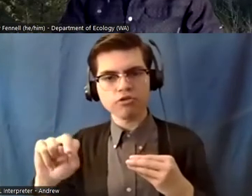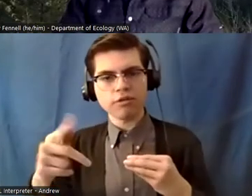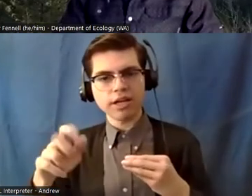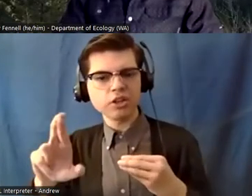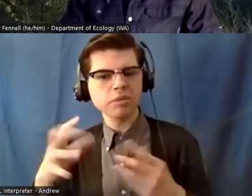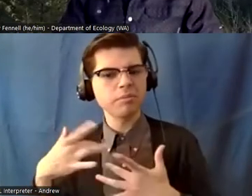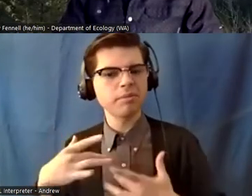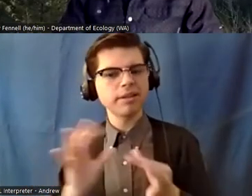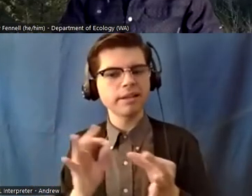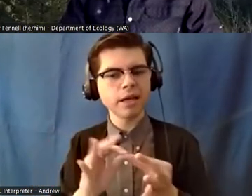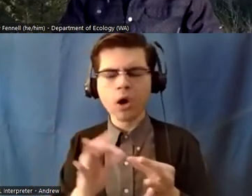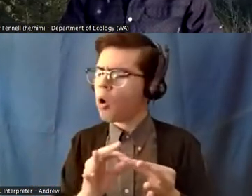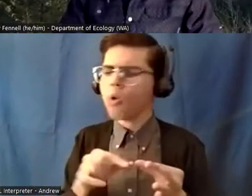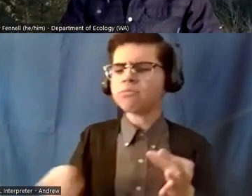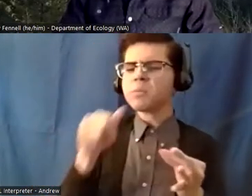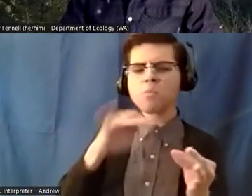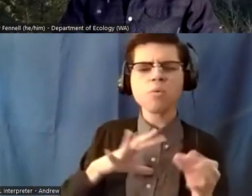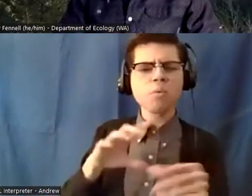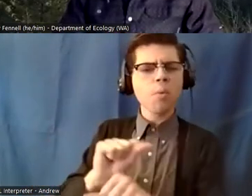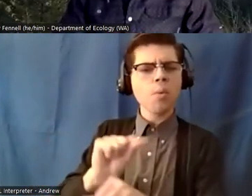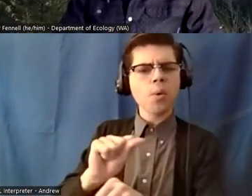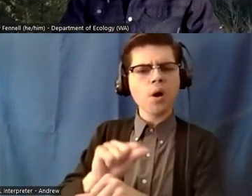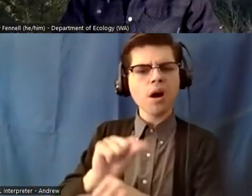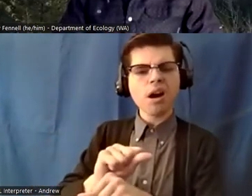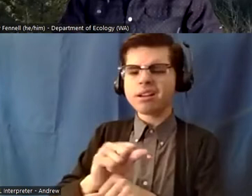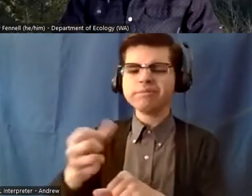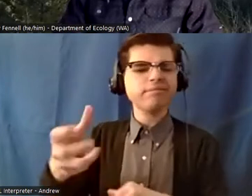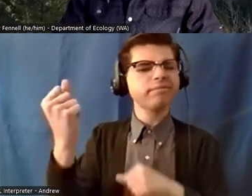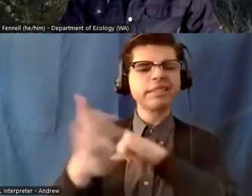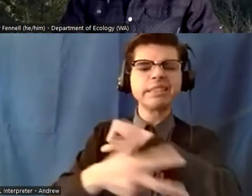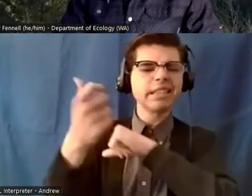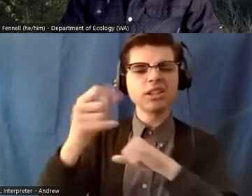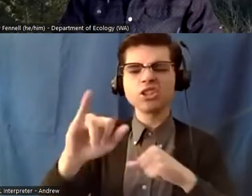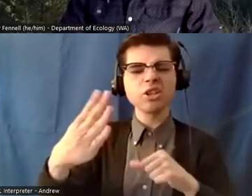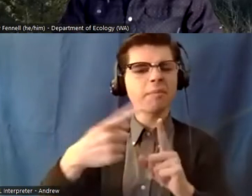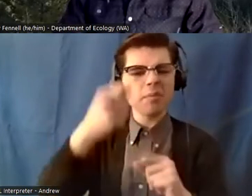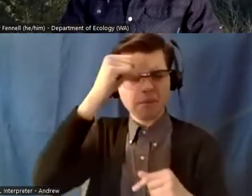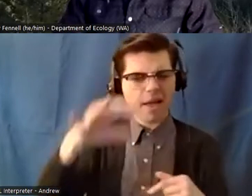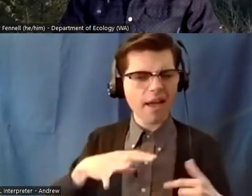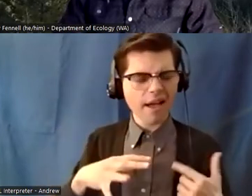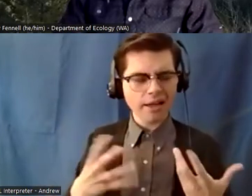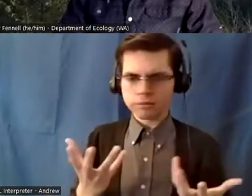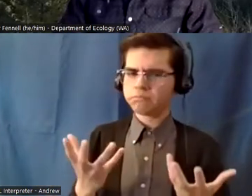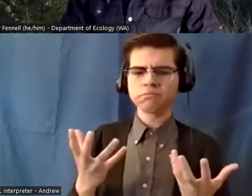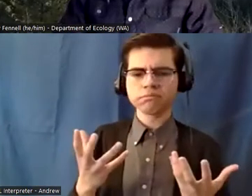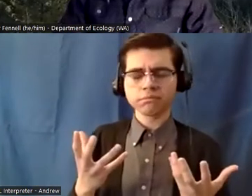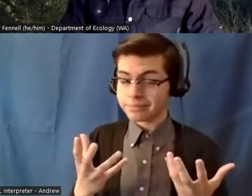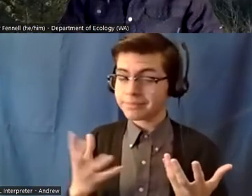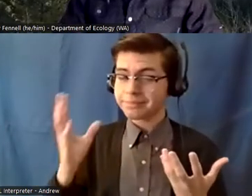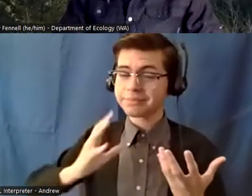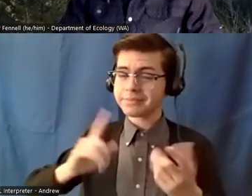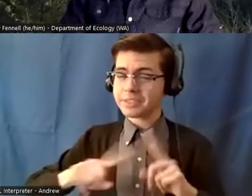away from the breadwinners the family it was a lot different time well i've over time become a